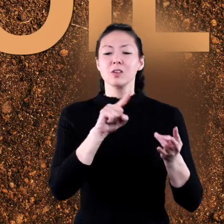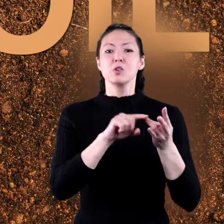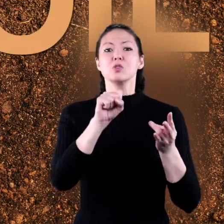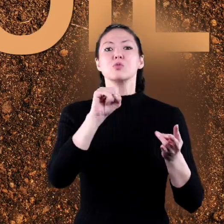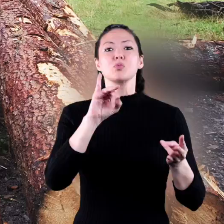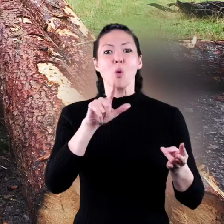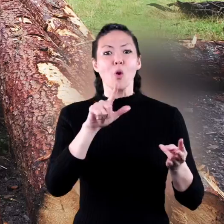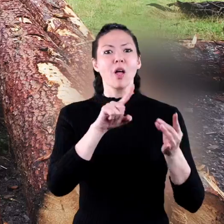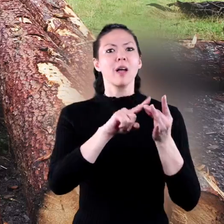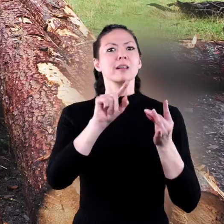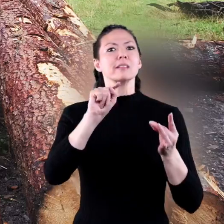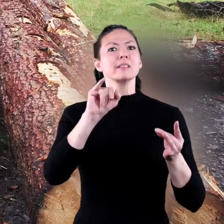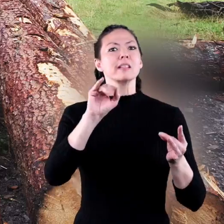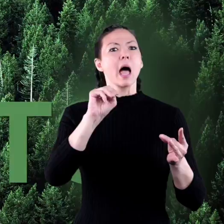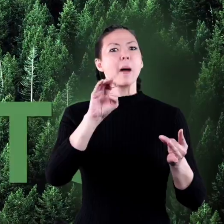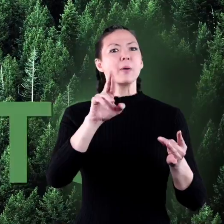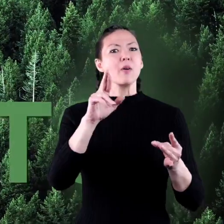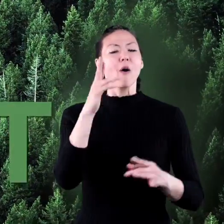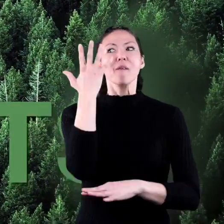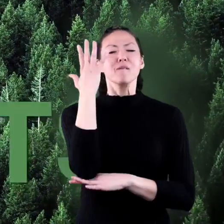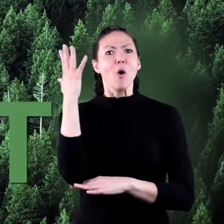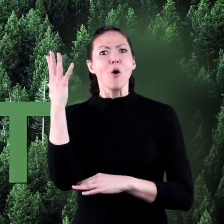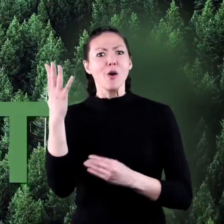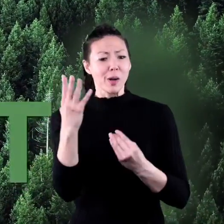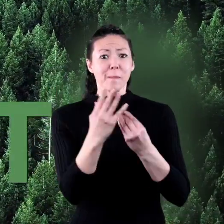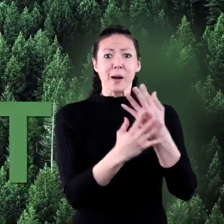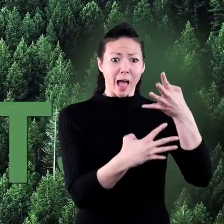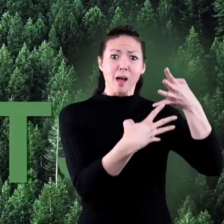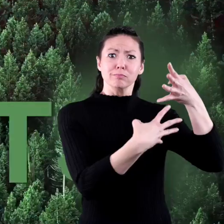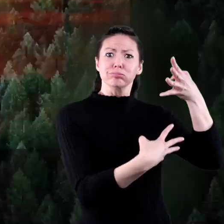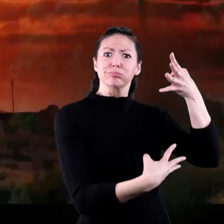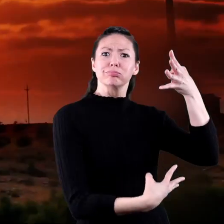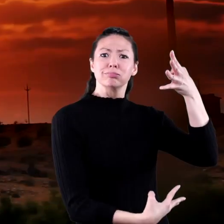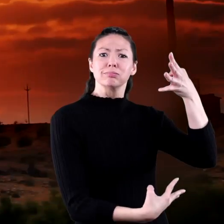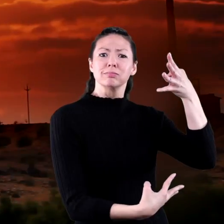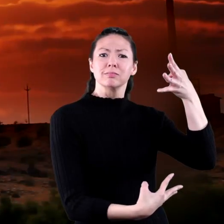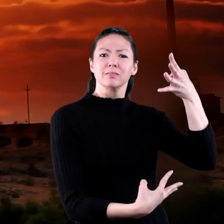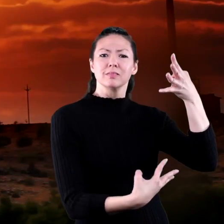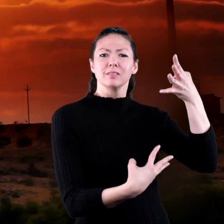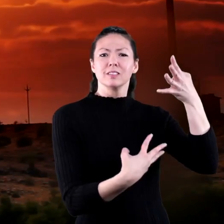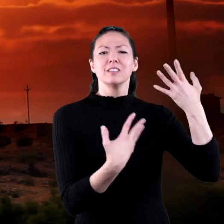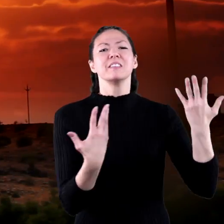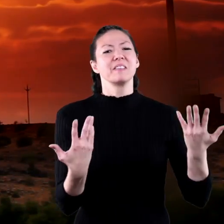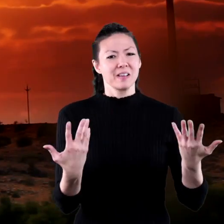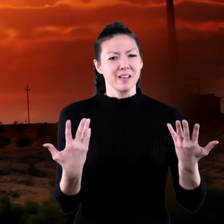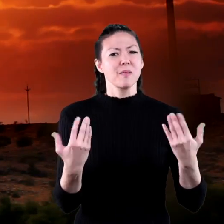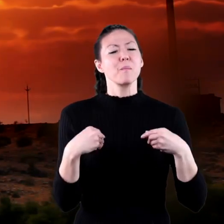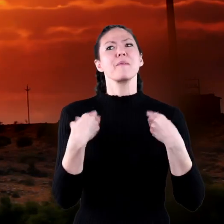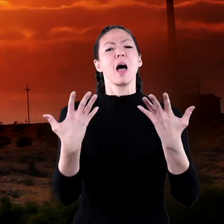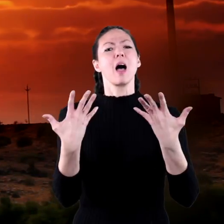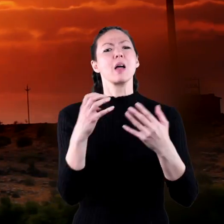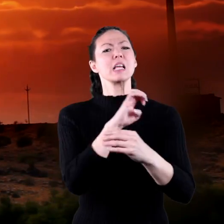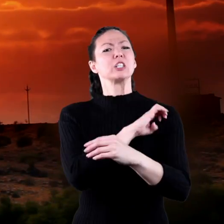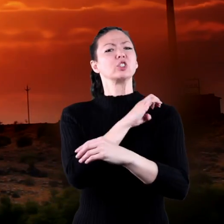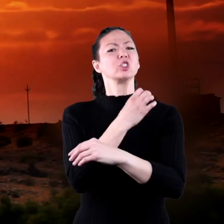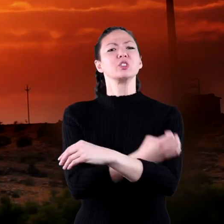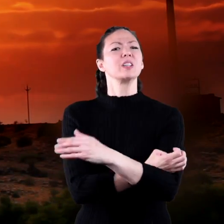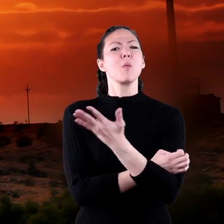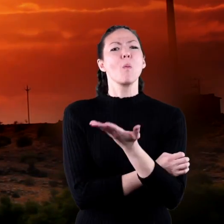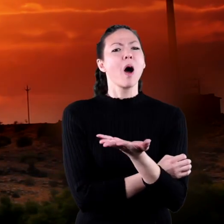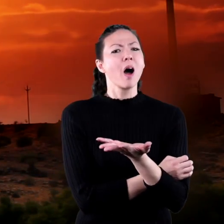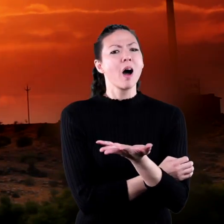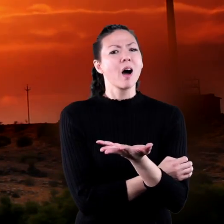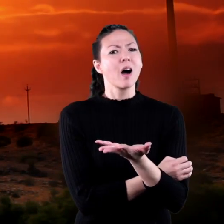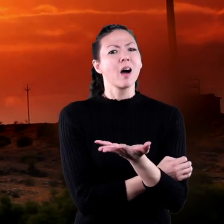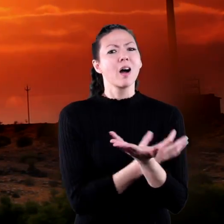soil, timber, and forests and plants. I think we could also include things that provide other